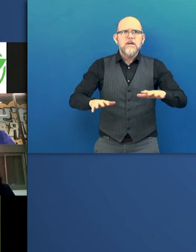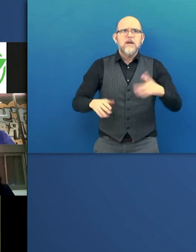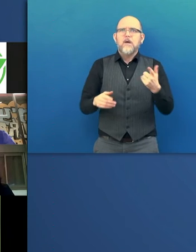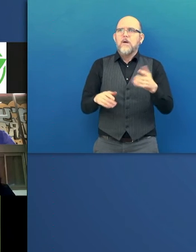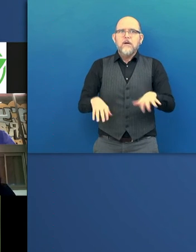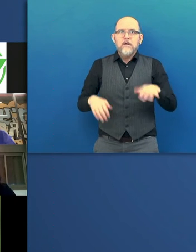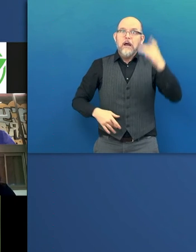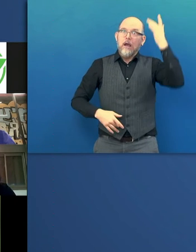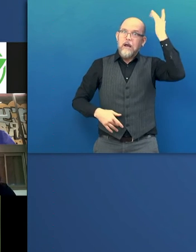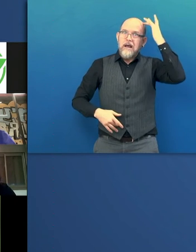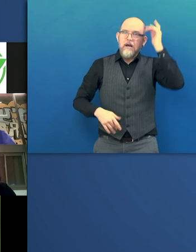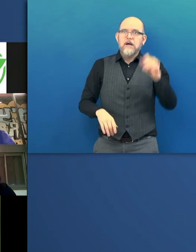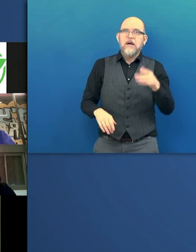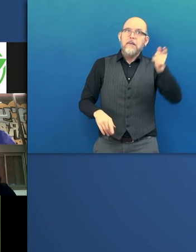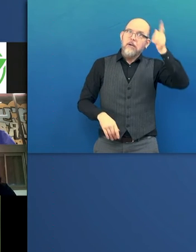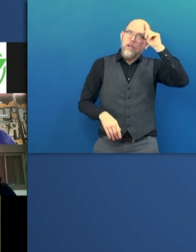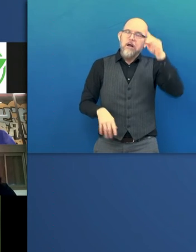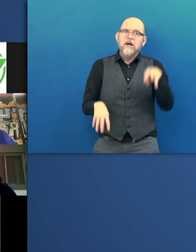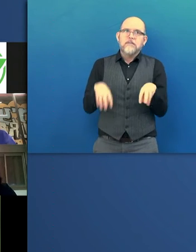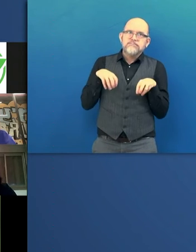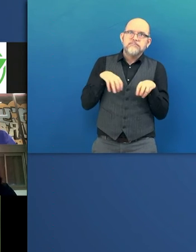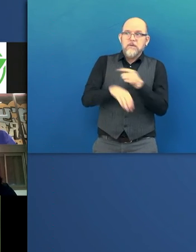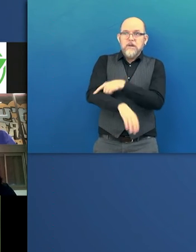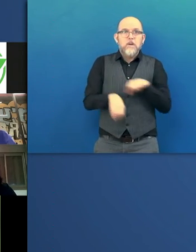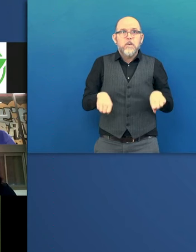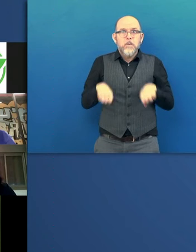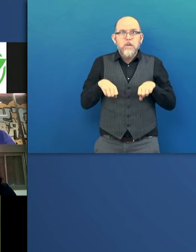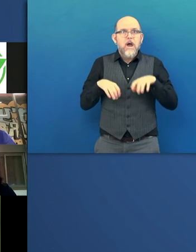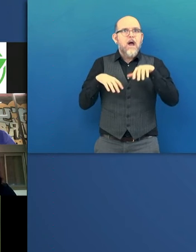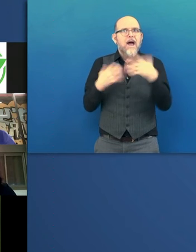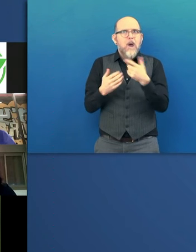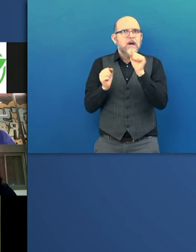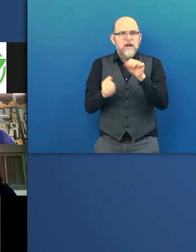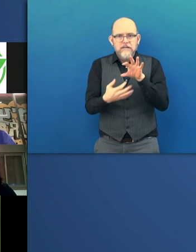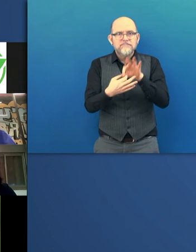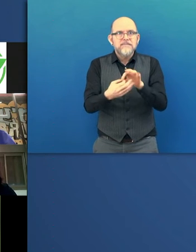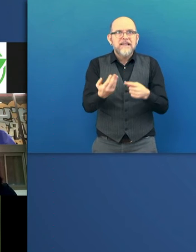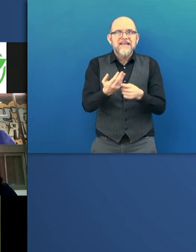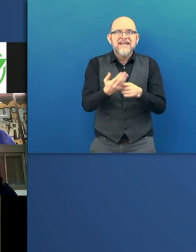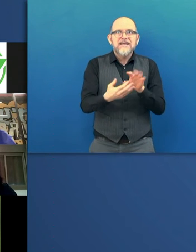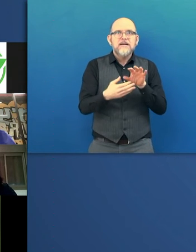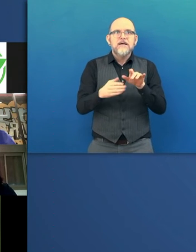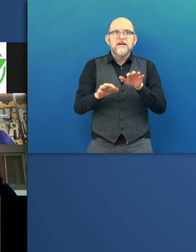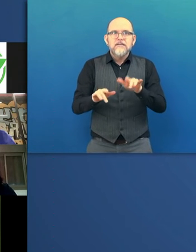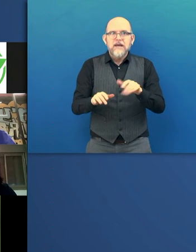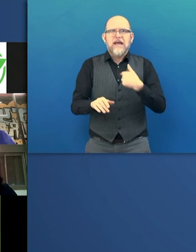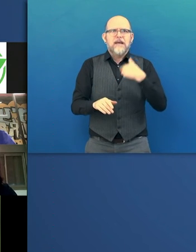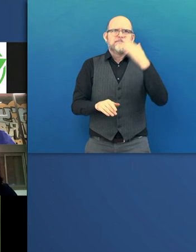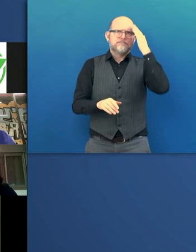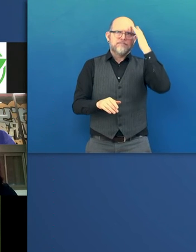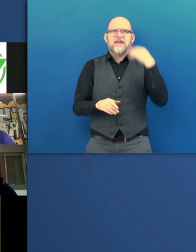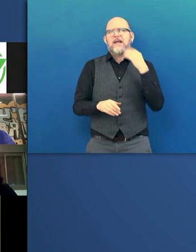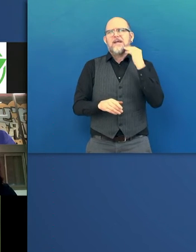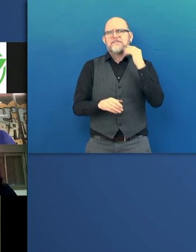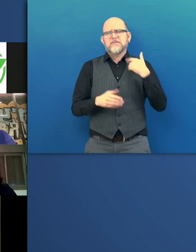reduction and many other factors. We've identified this problem from a personal story that I'll get into later.